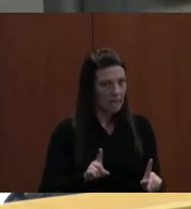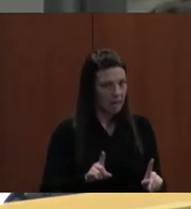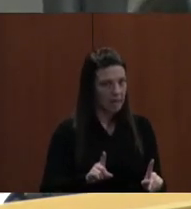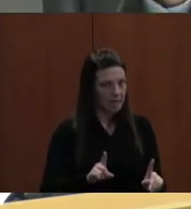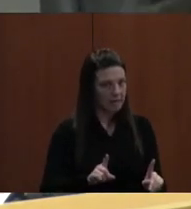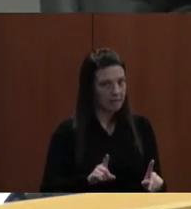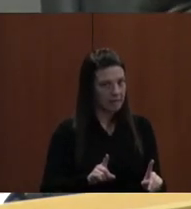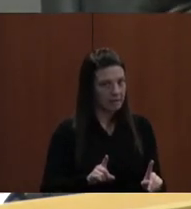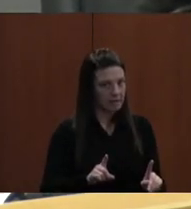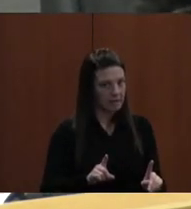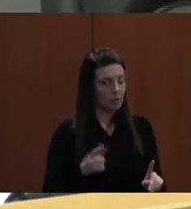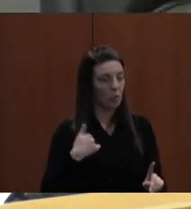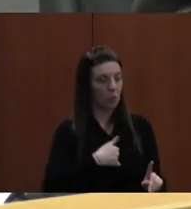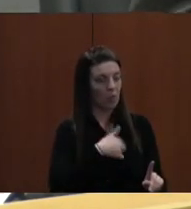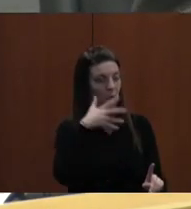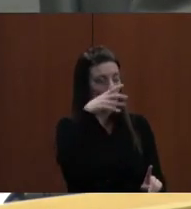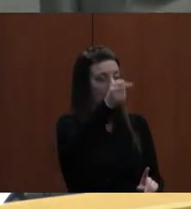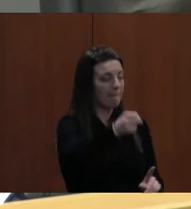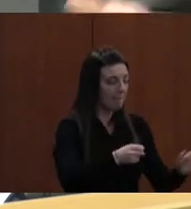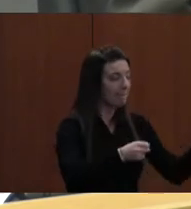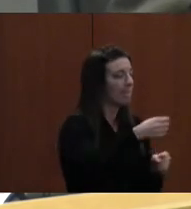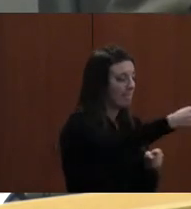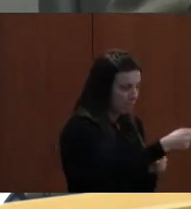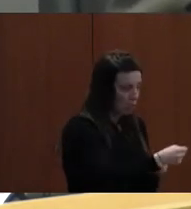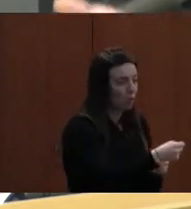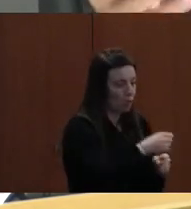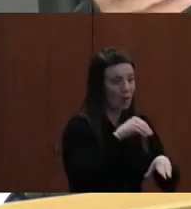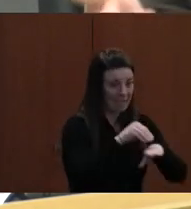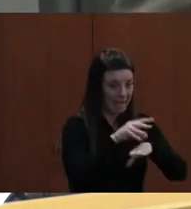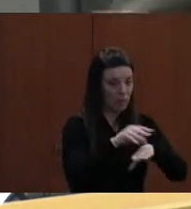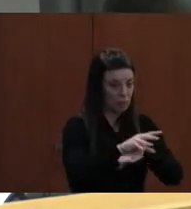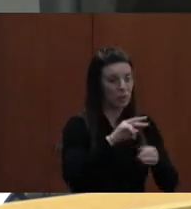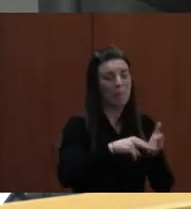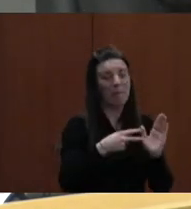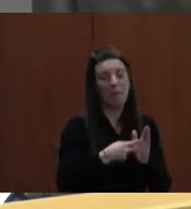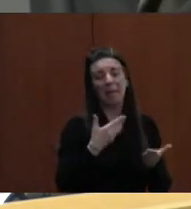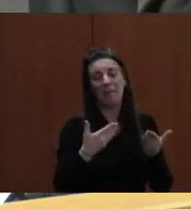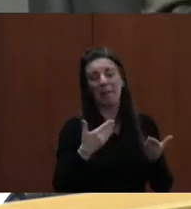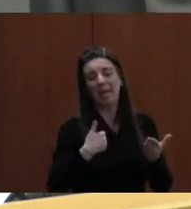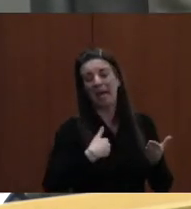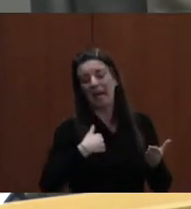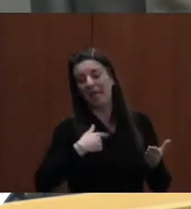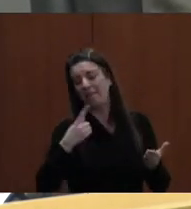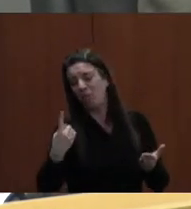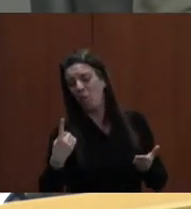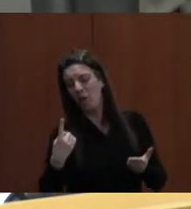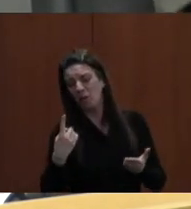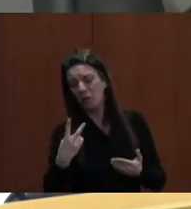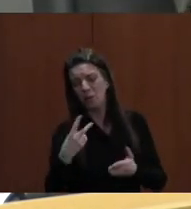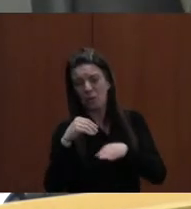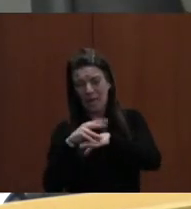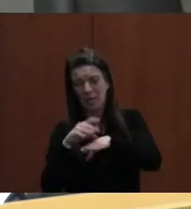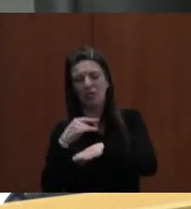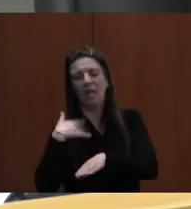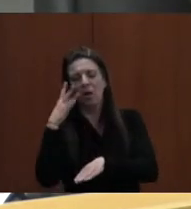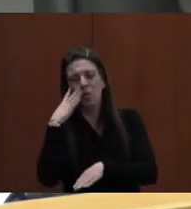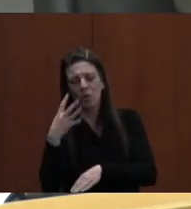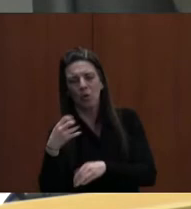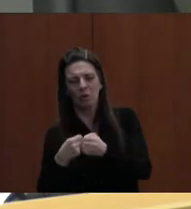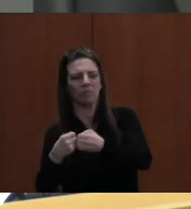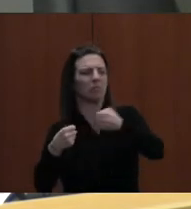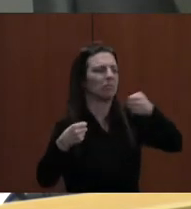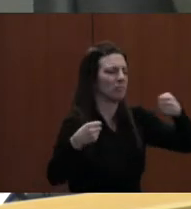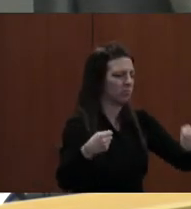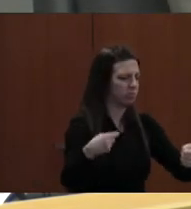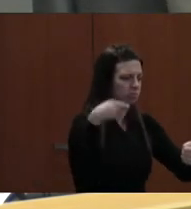a fact, we would pull counselors. So if a school had one and a half counselors, I might take a half-time counselor, put them with another position to make that full-time within